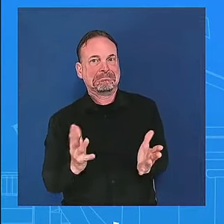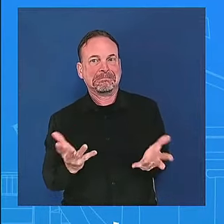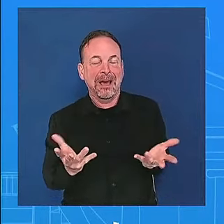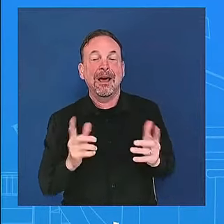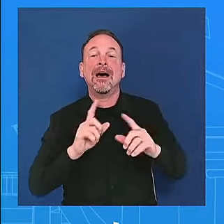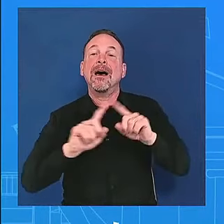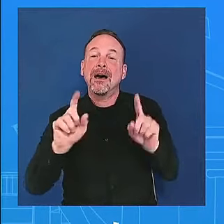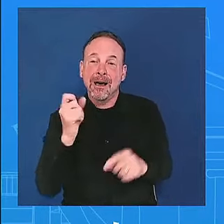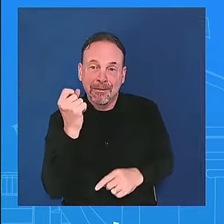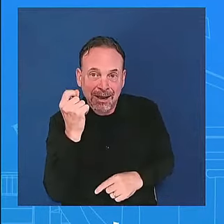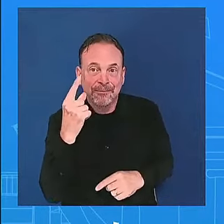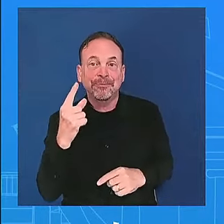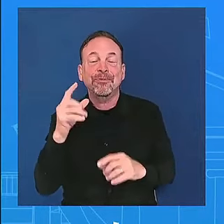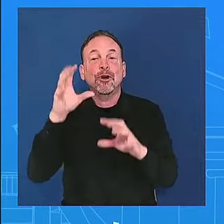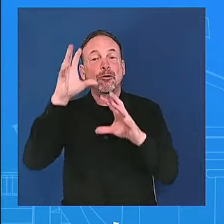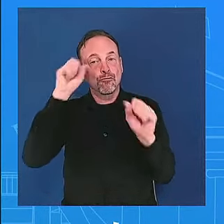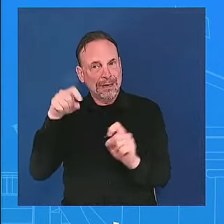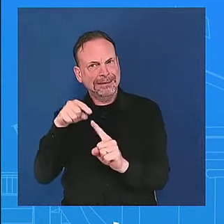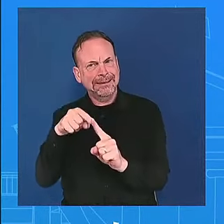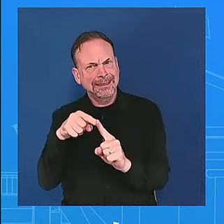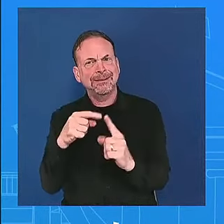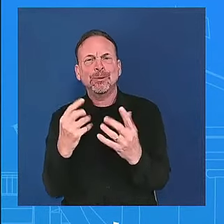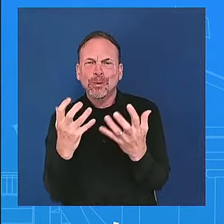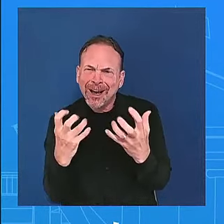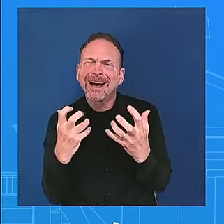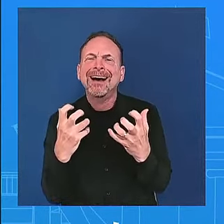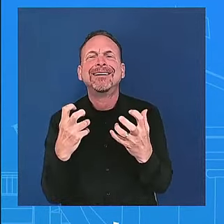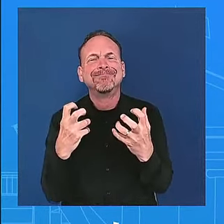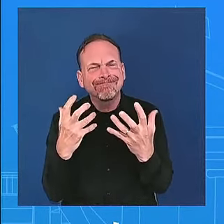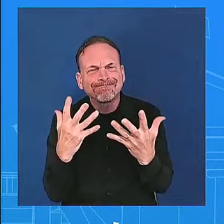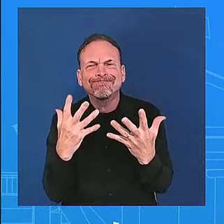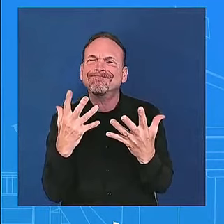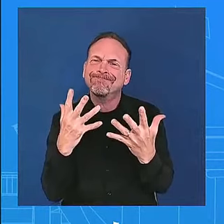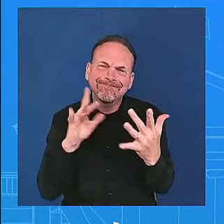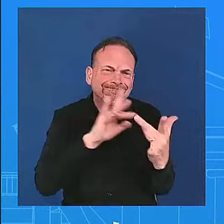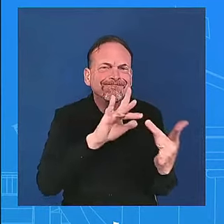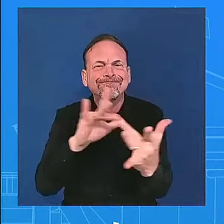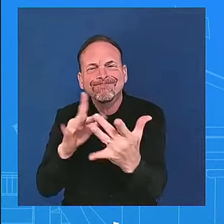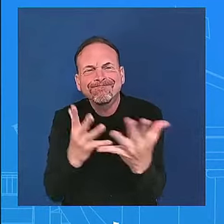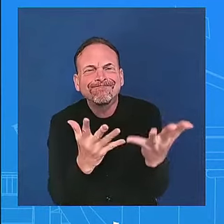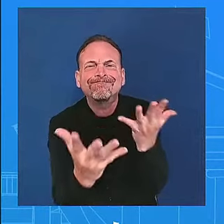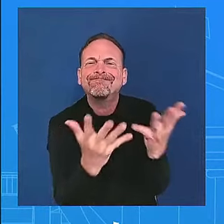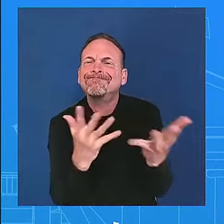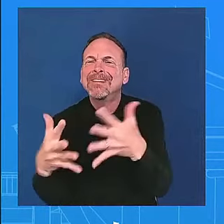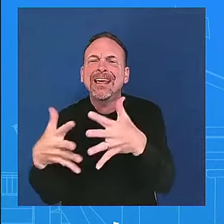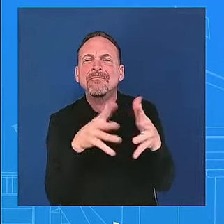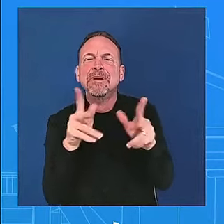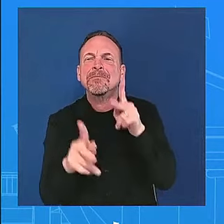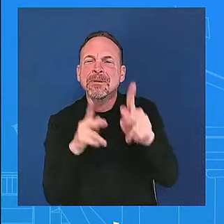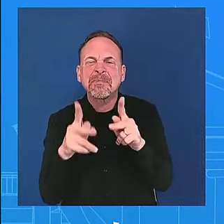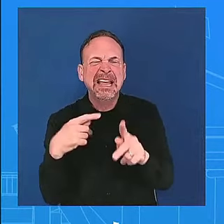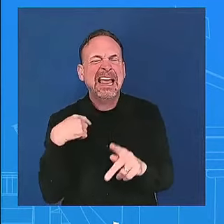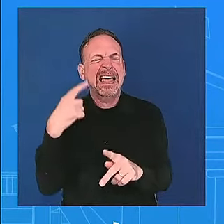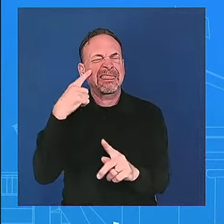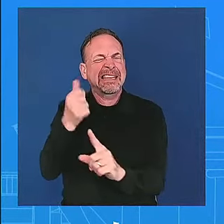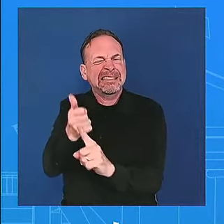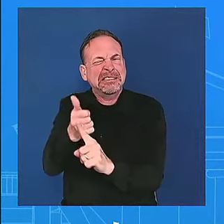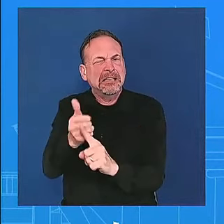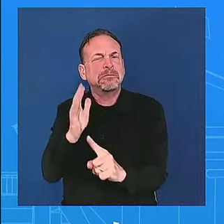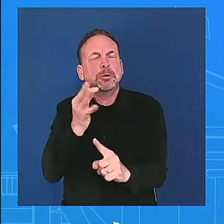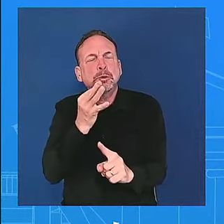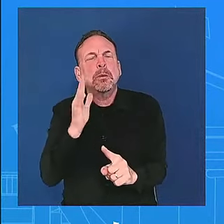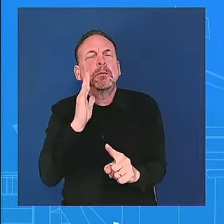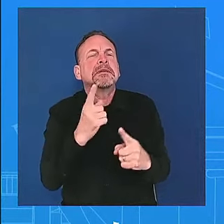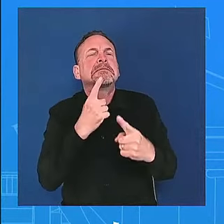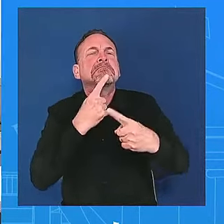that more uh i would you know i will predict um in the short in short order we saw the president meet